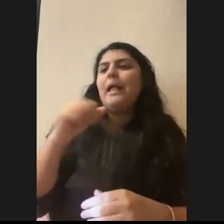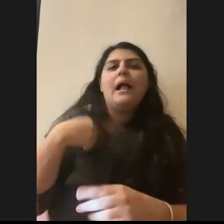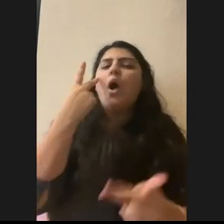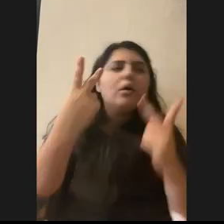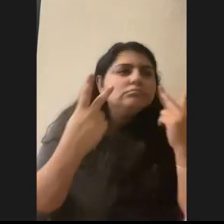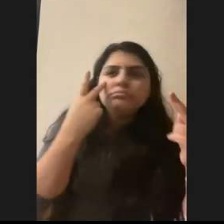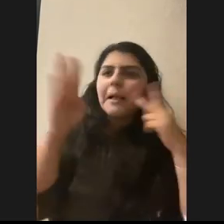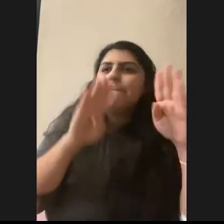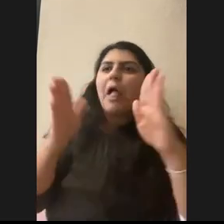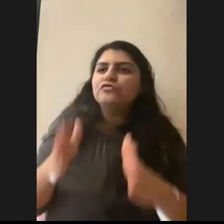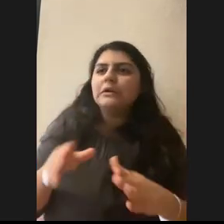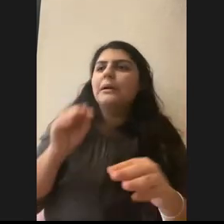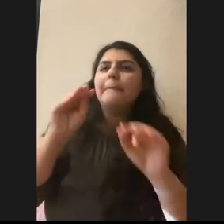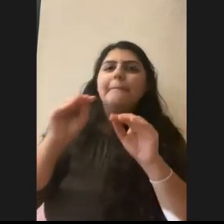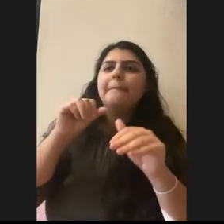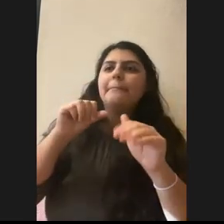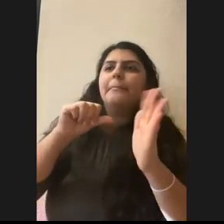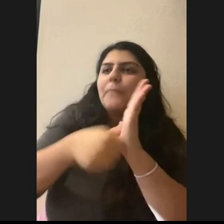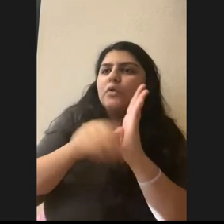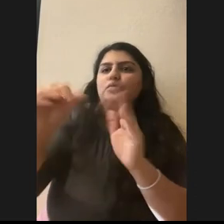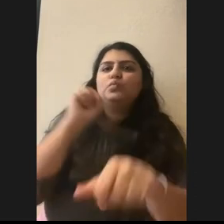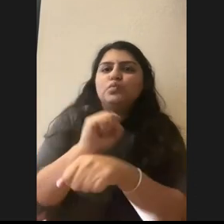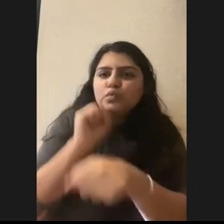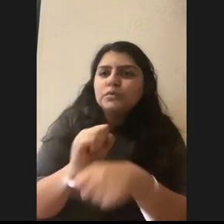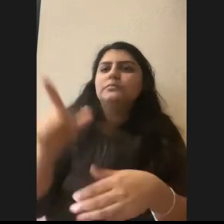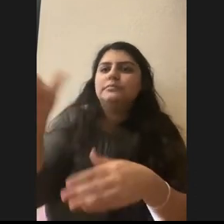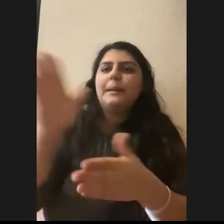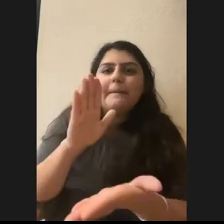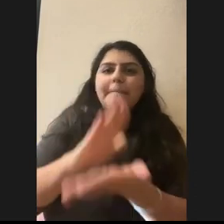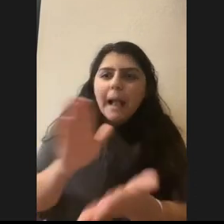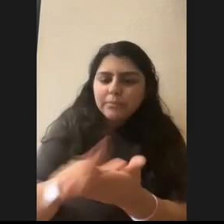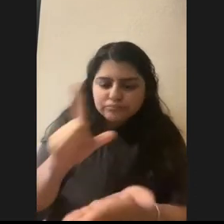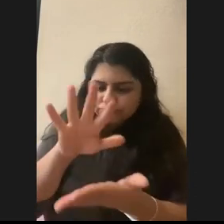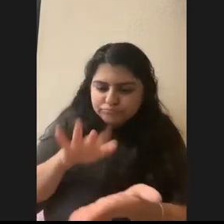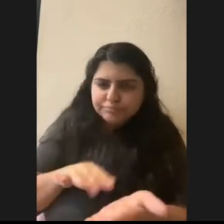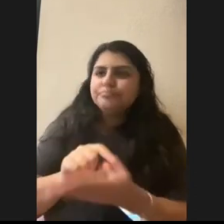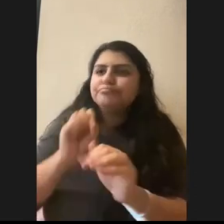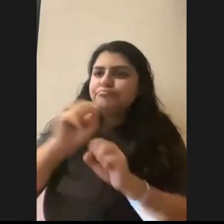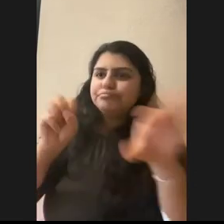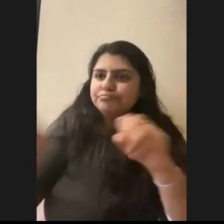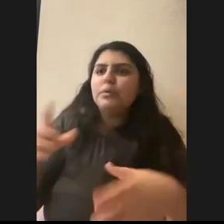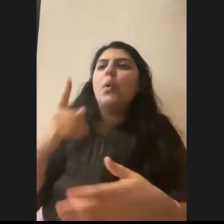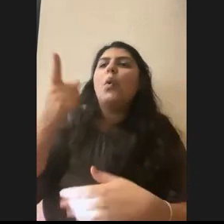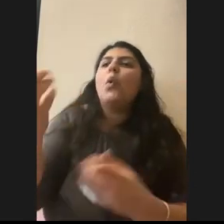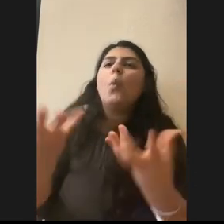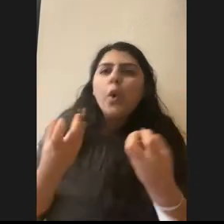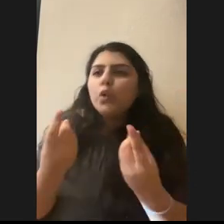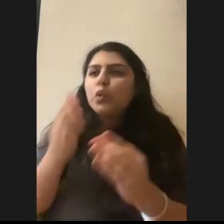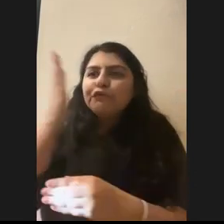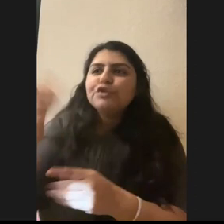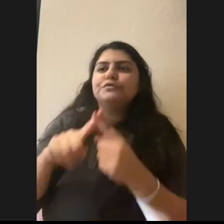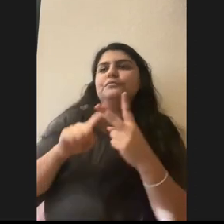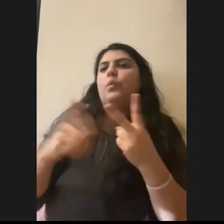recent work, their papers, um, what they want to do or what they just finished doing. And I also